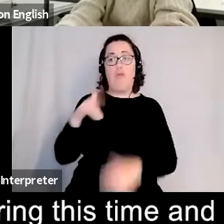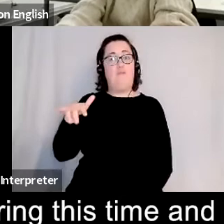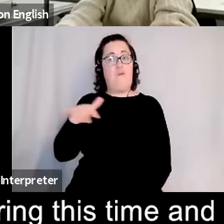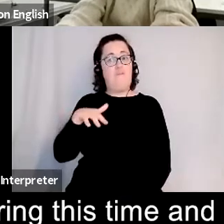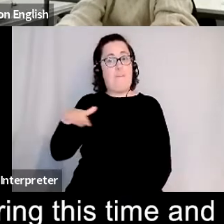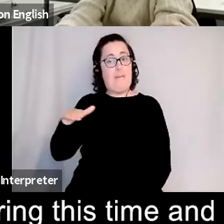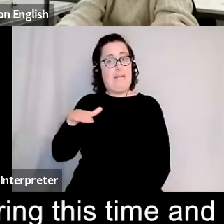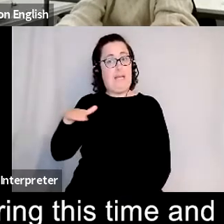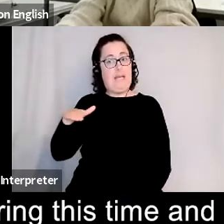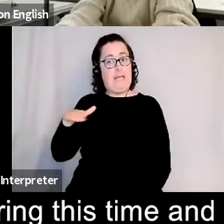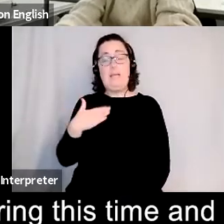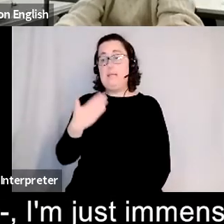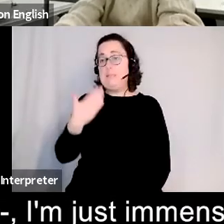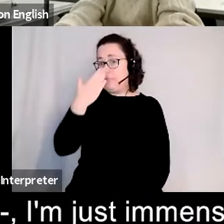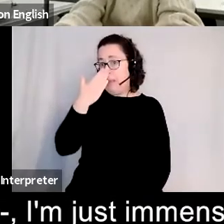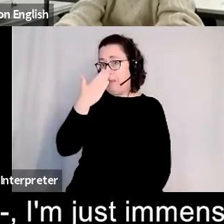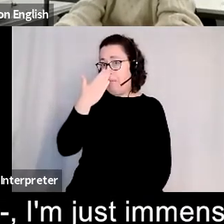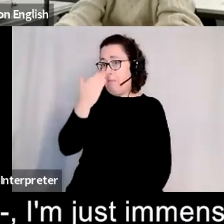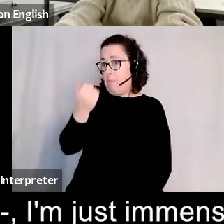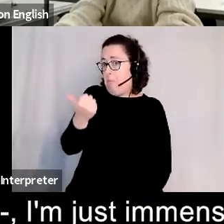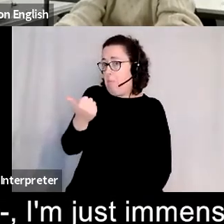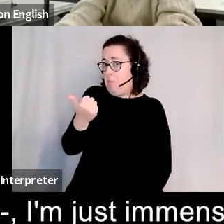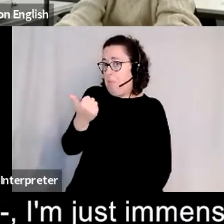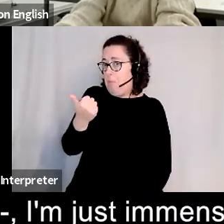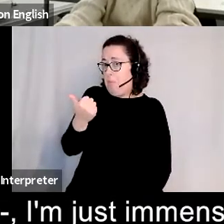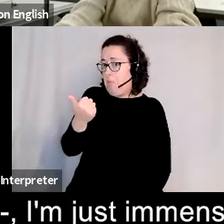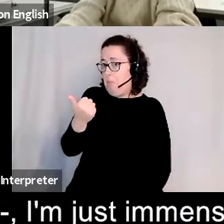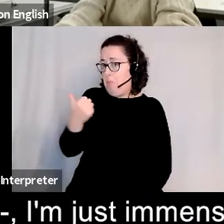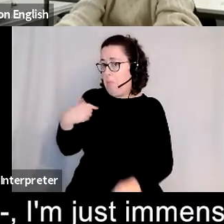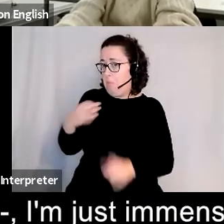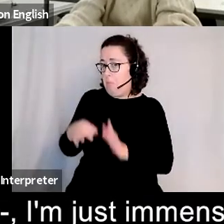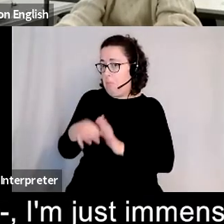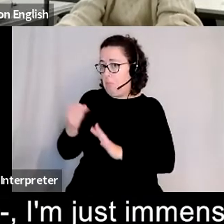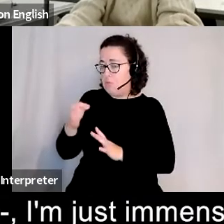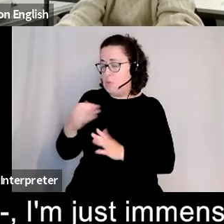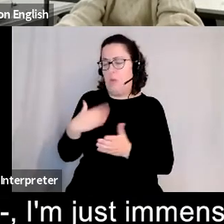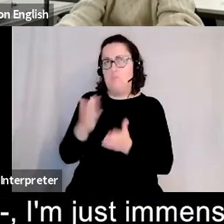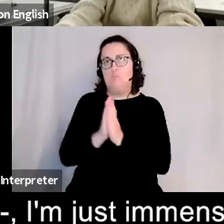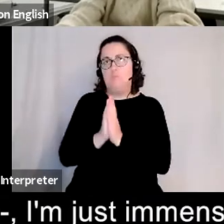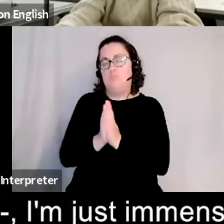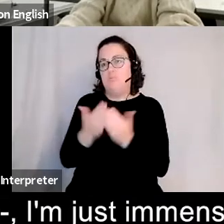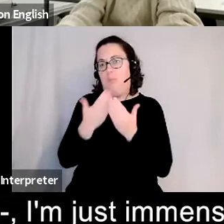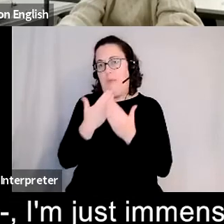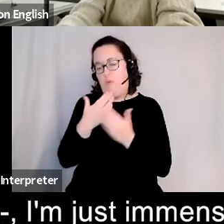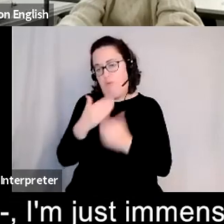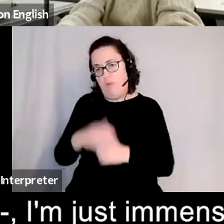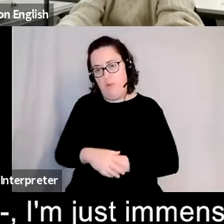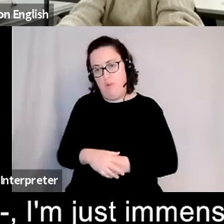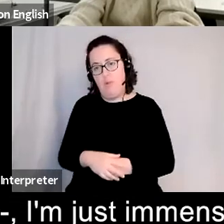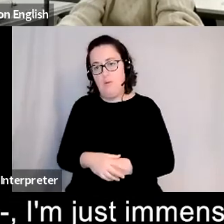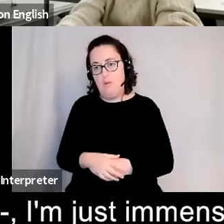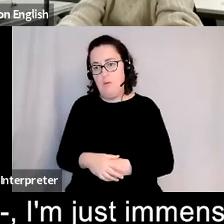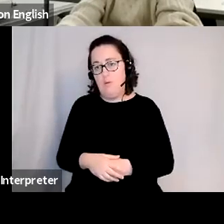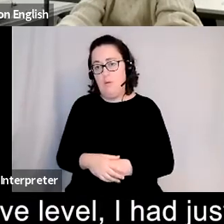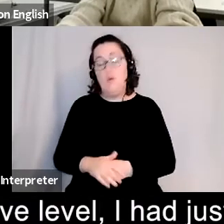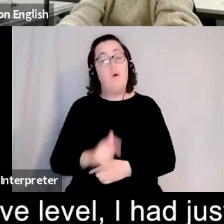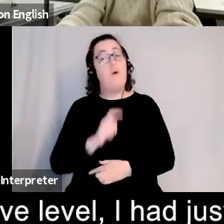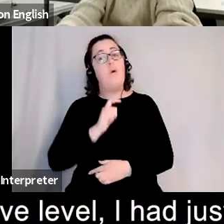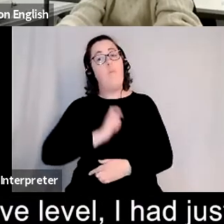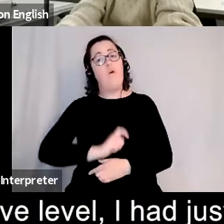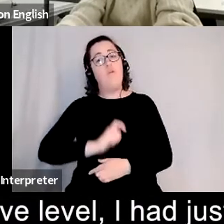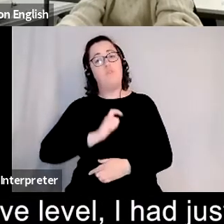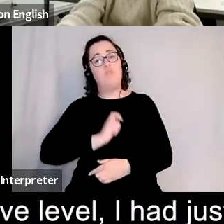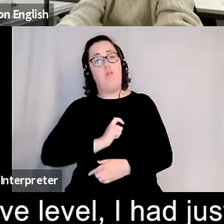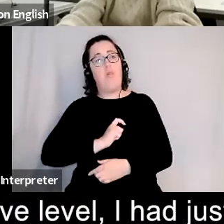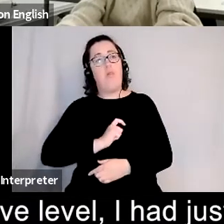seem okay now and that's i'm just immensely grateful for that i think sort of on a personal and